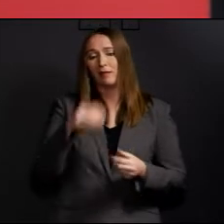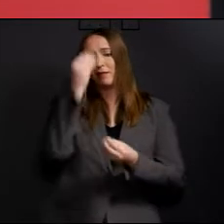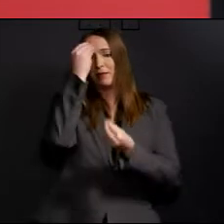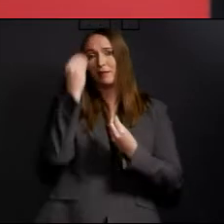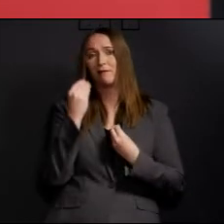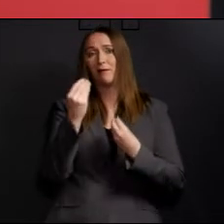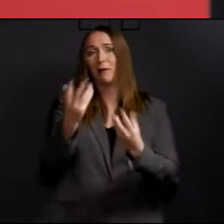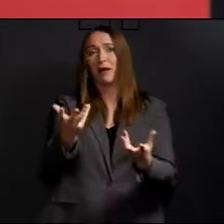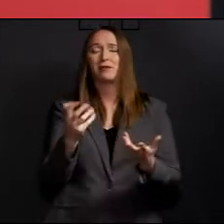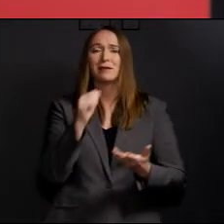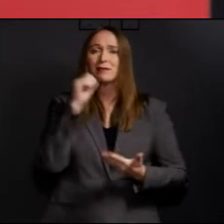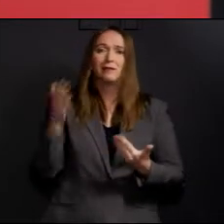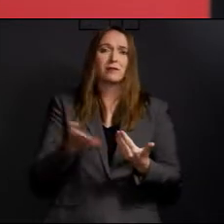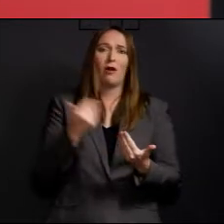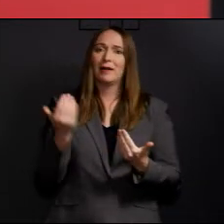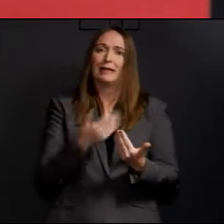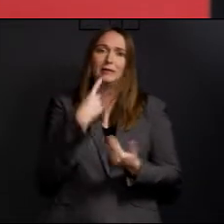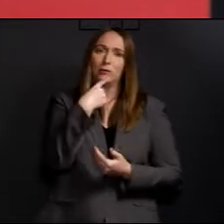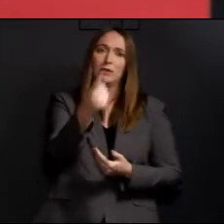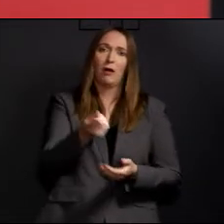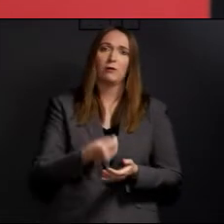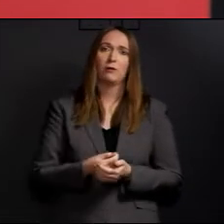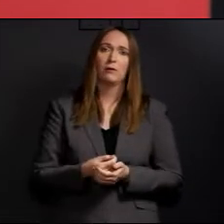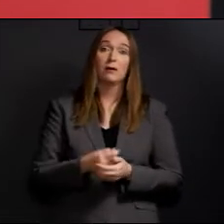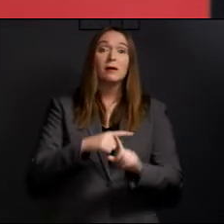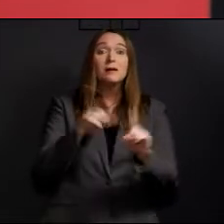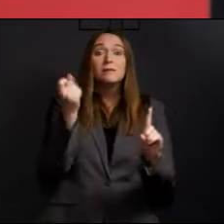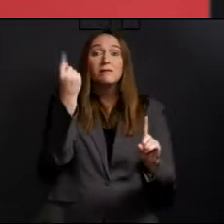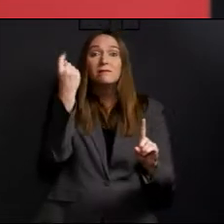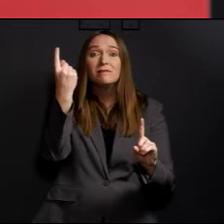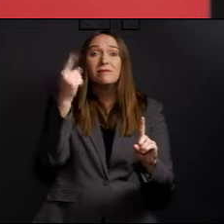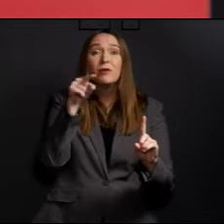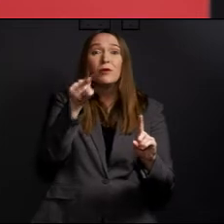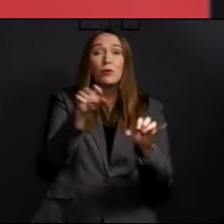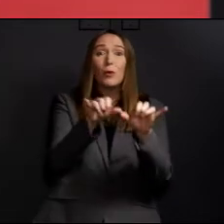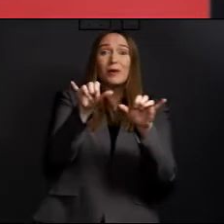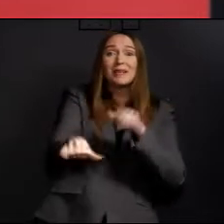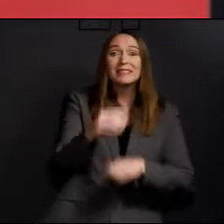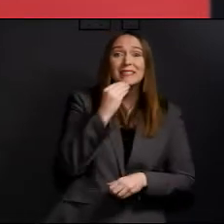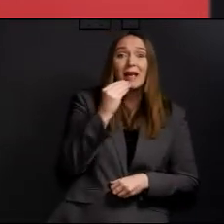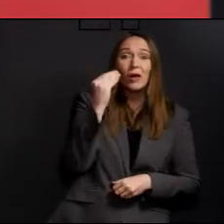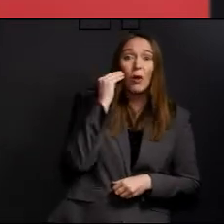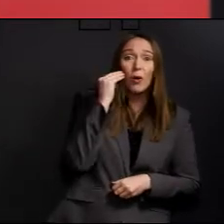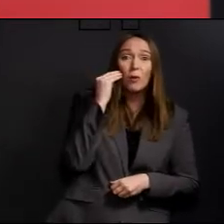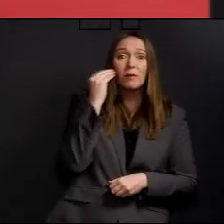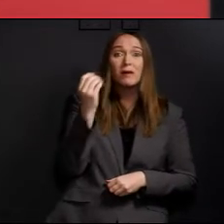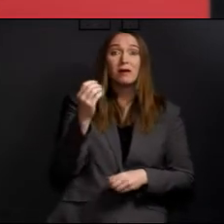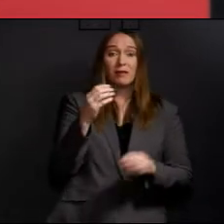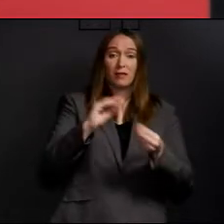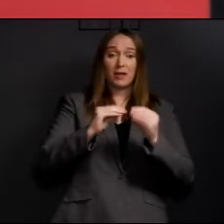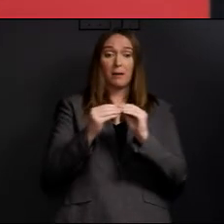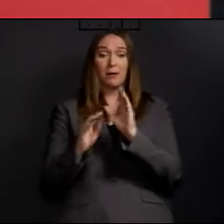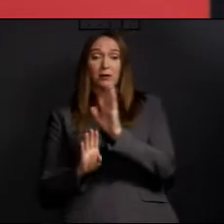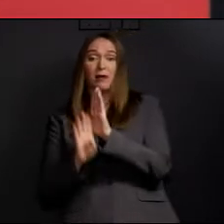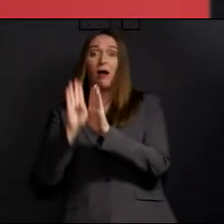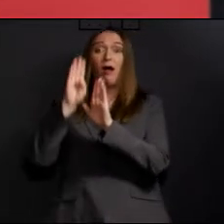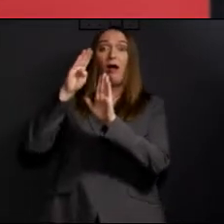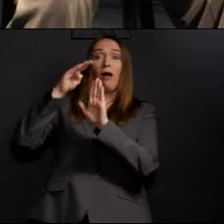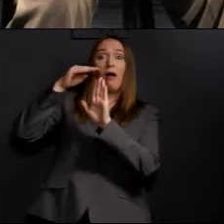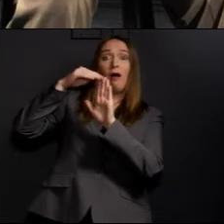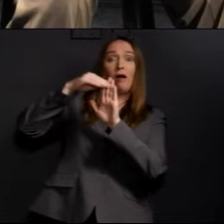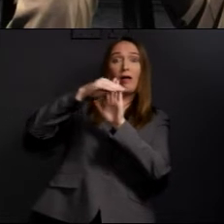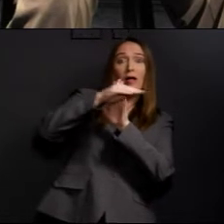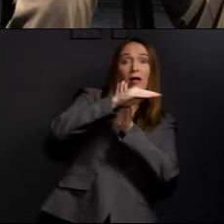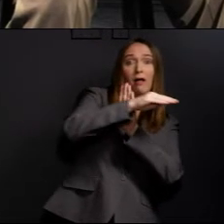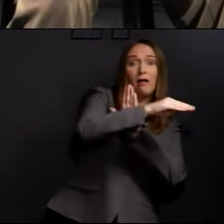But if we all stay home and follow the rules, they will because we will flatten that curve. Fortunately, Fort Worth has a dedicated city